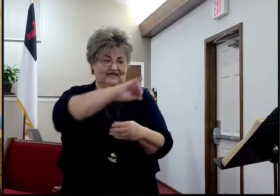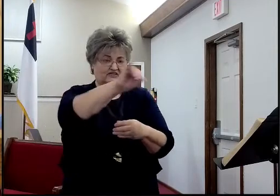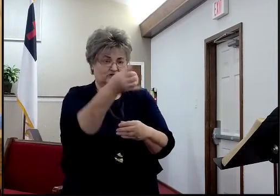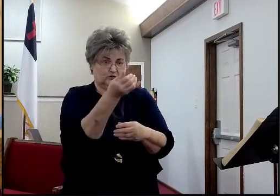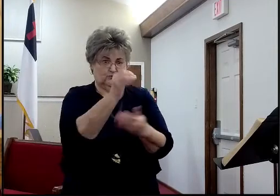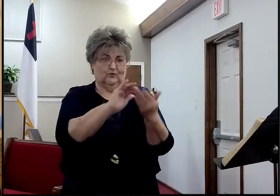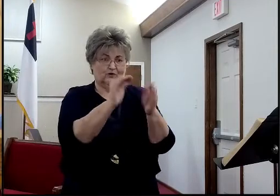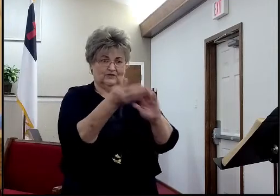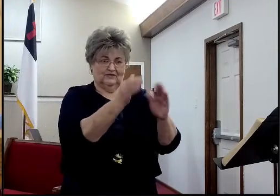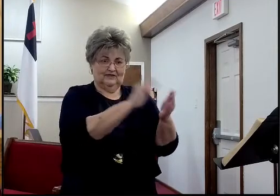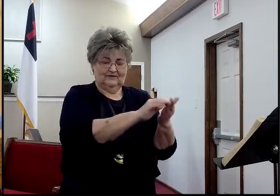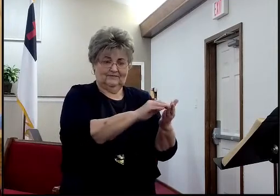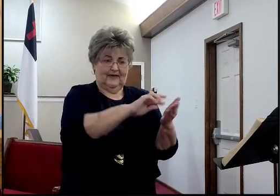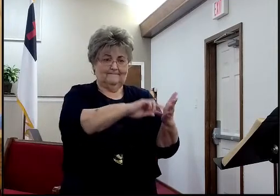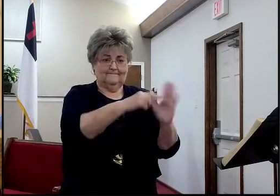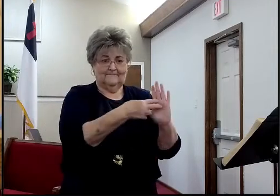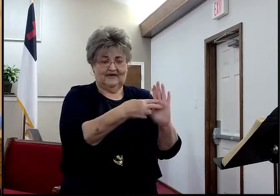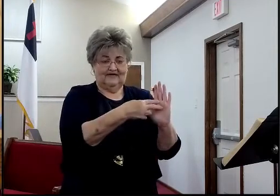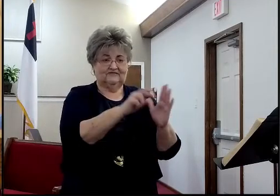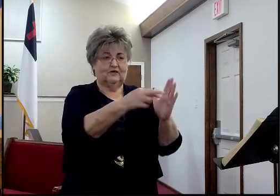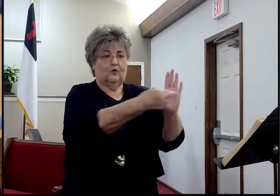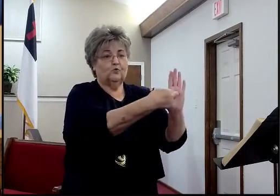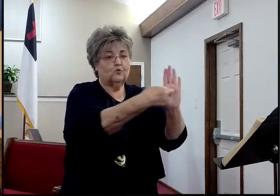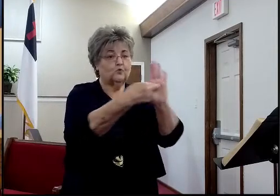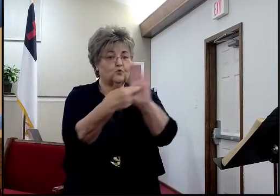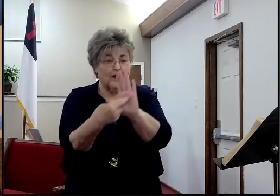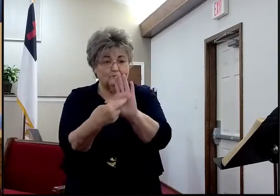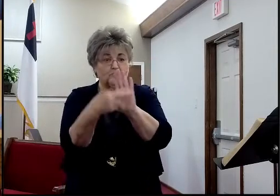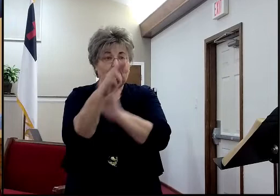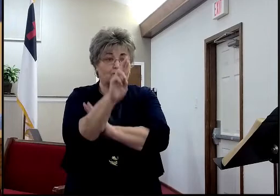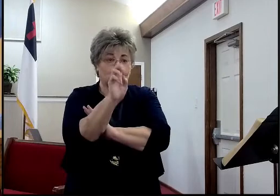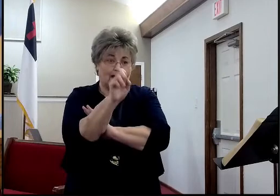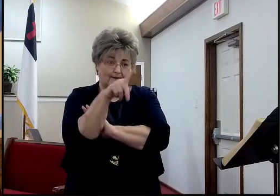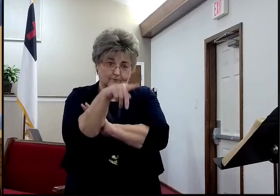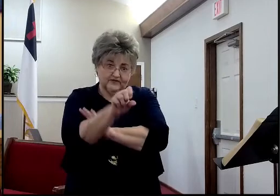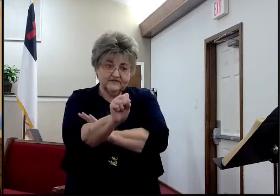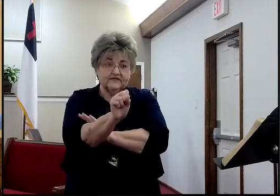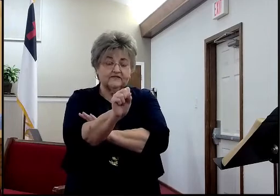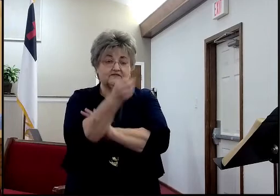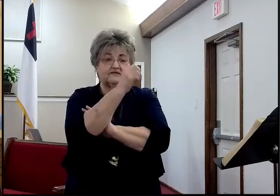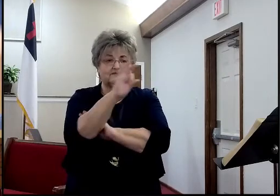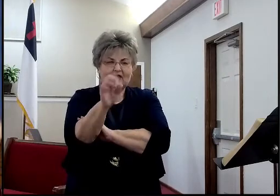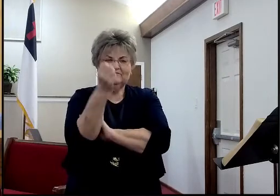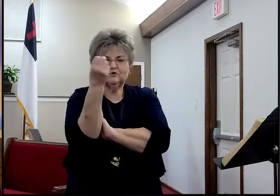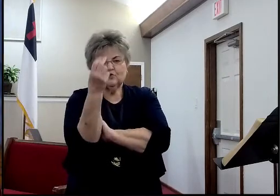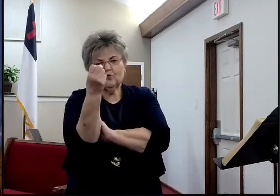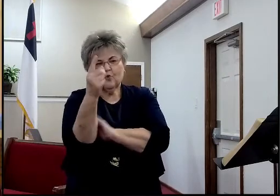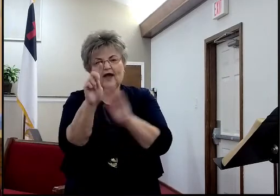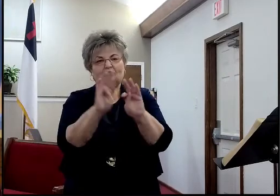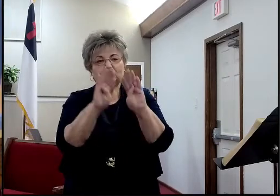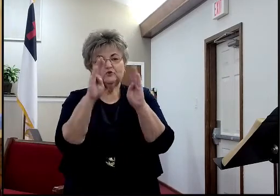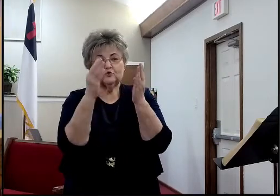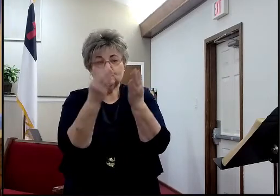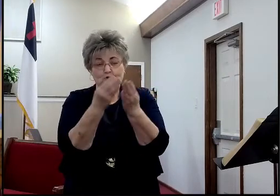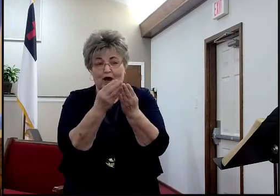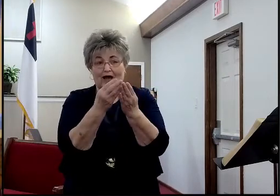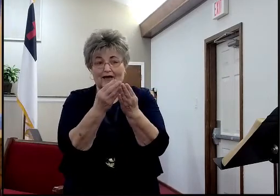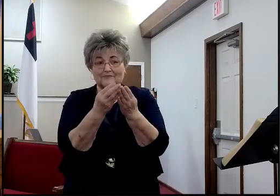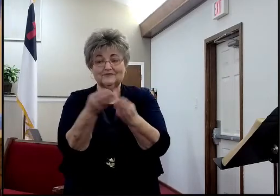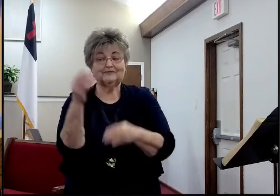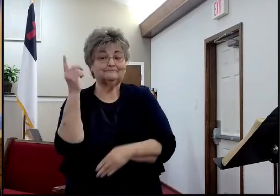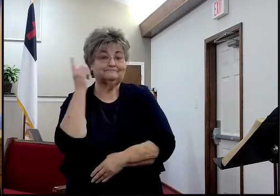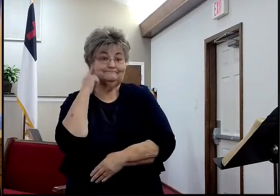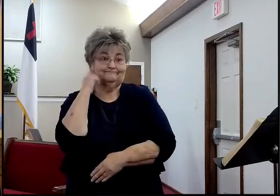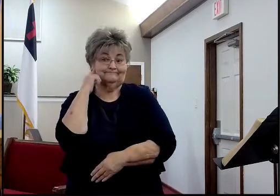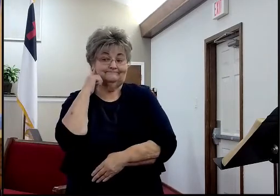representatives, of 12 tribes of Israel, were present, during that speech, that he gave, that he was, a riot, that was